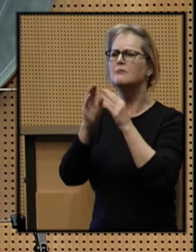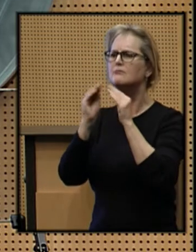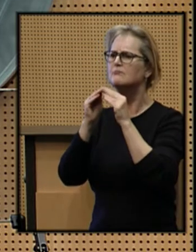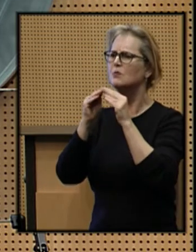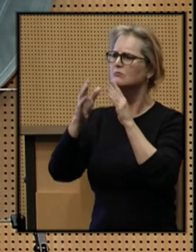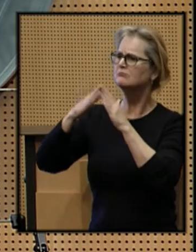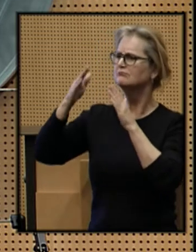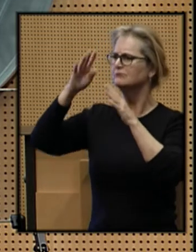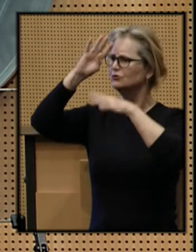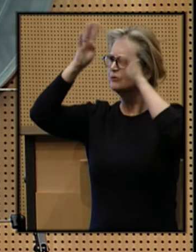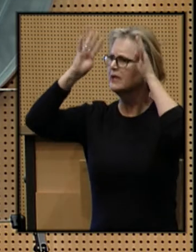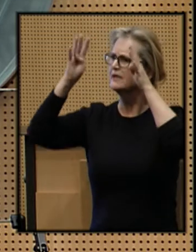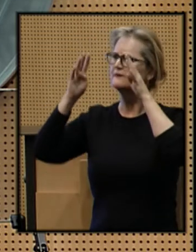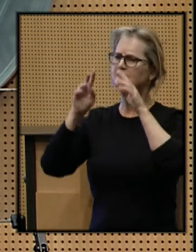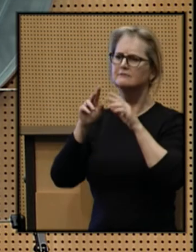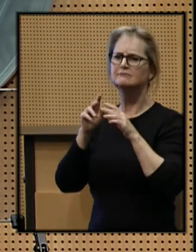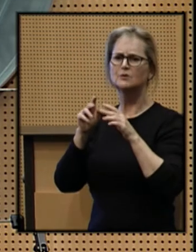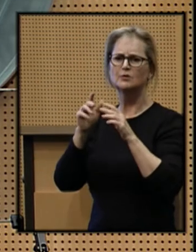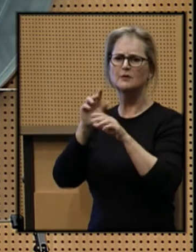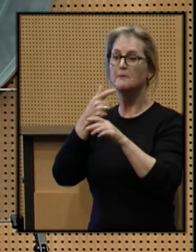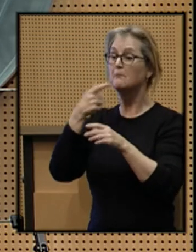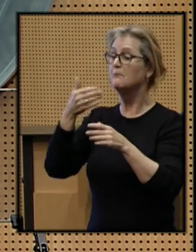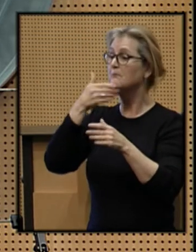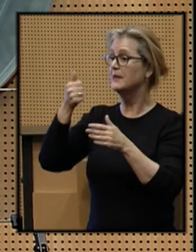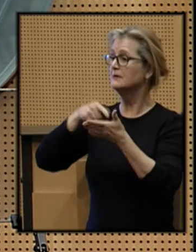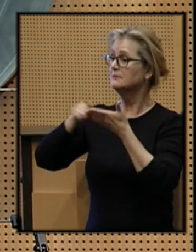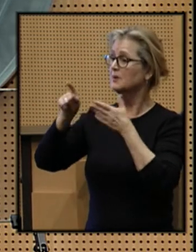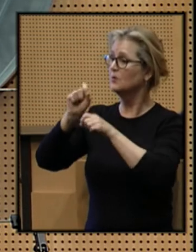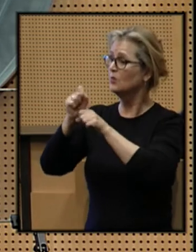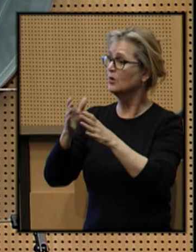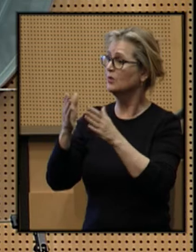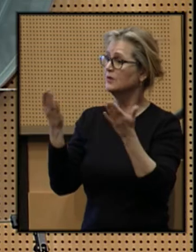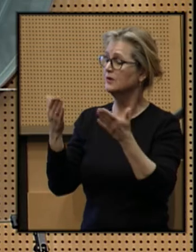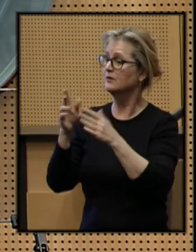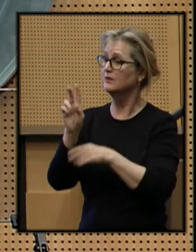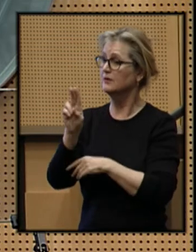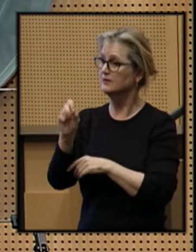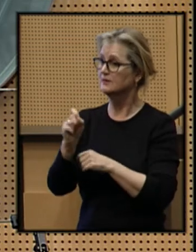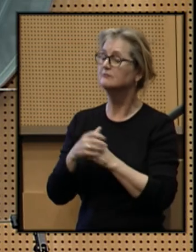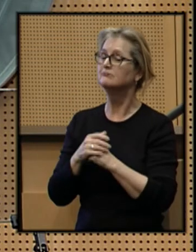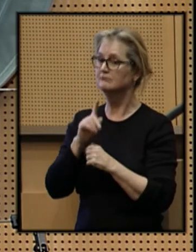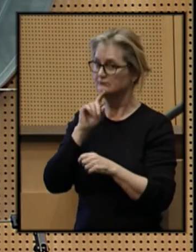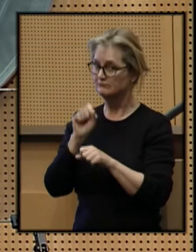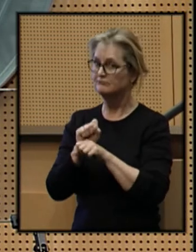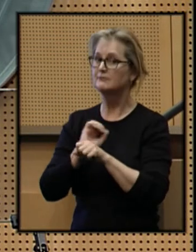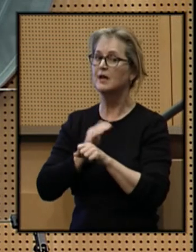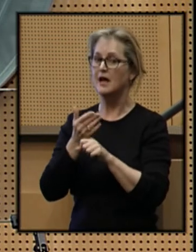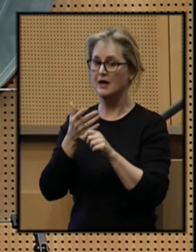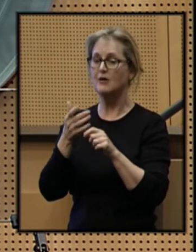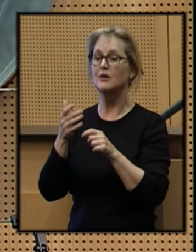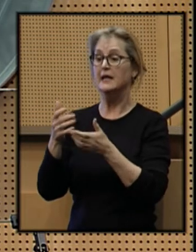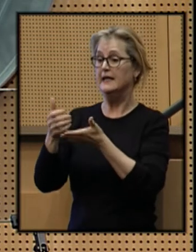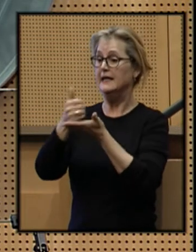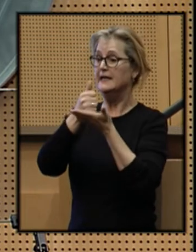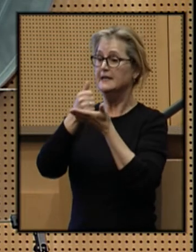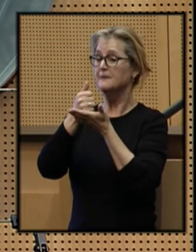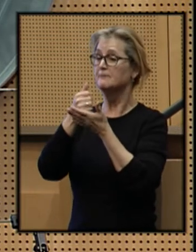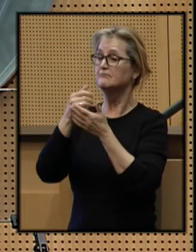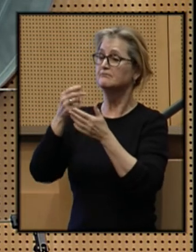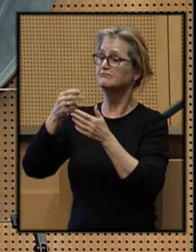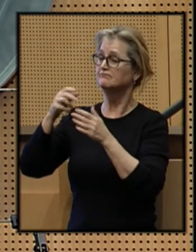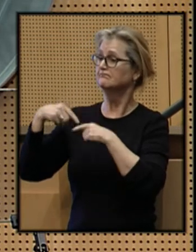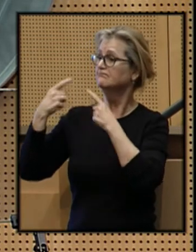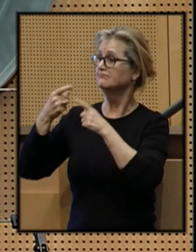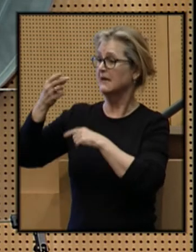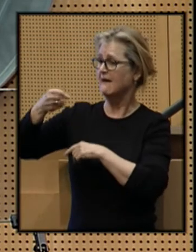creative and best paid workers in the United States. Indeed, our median income is at an all-time high